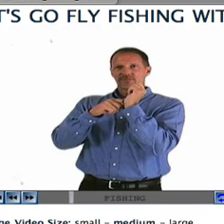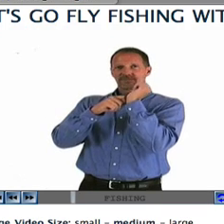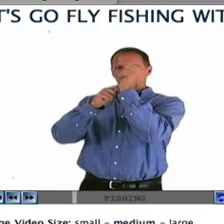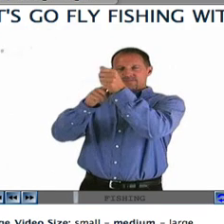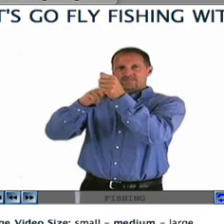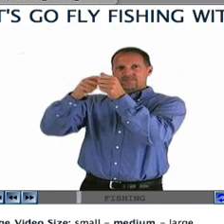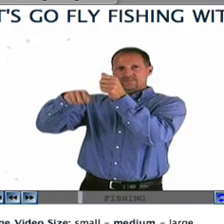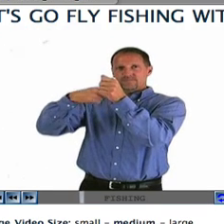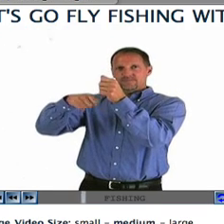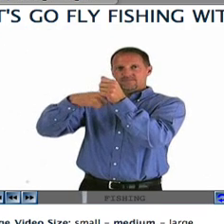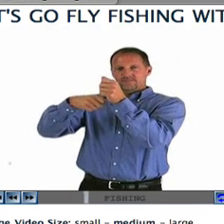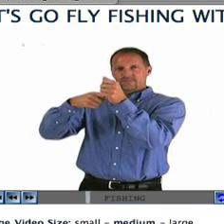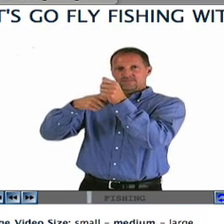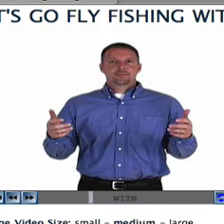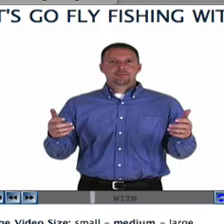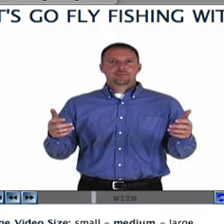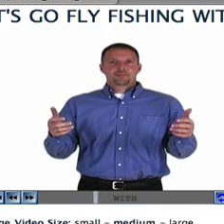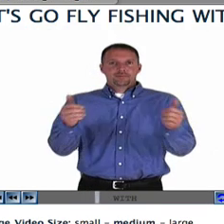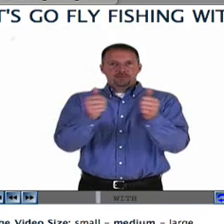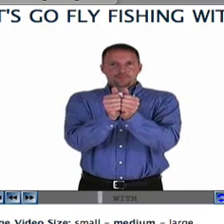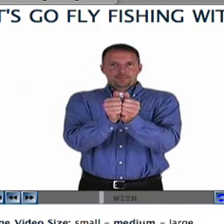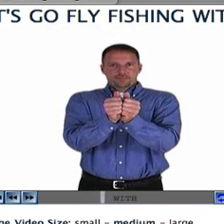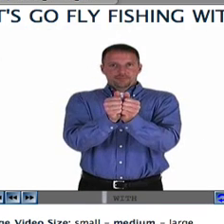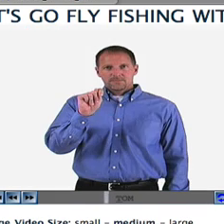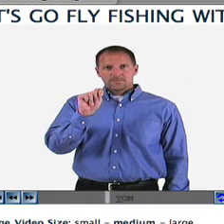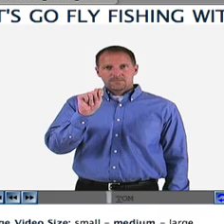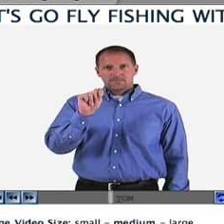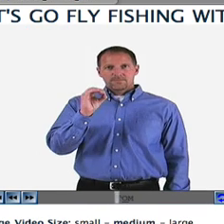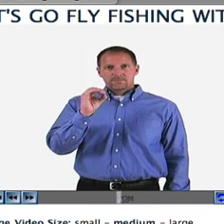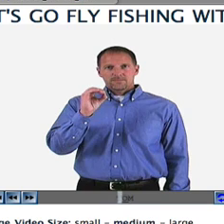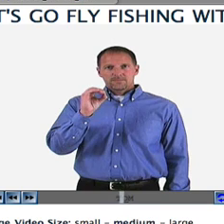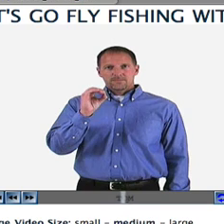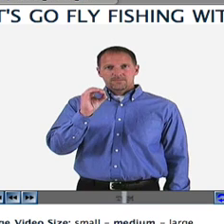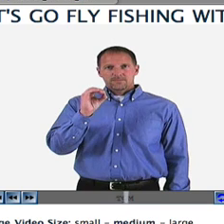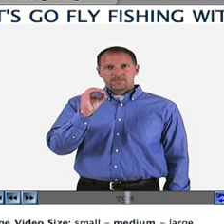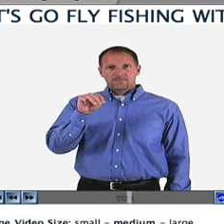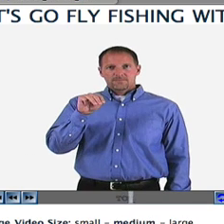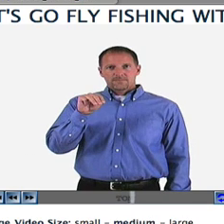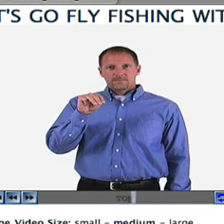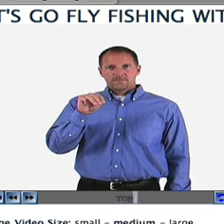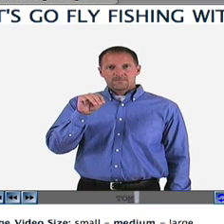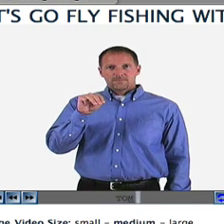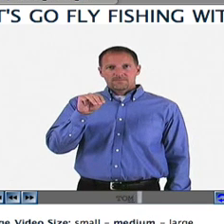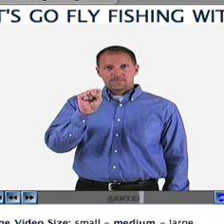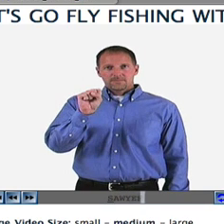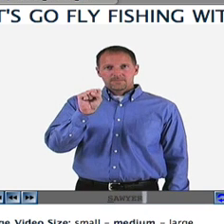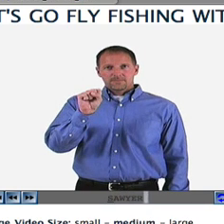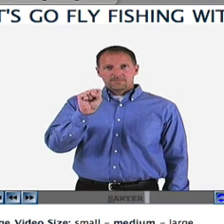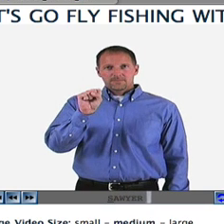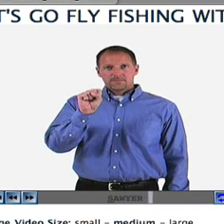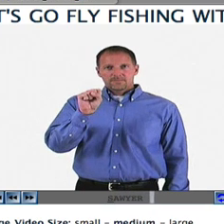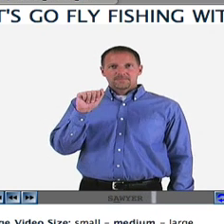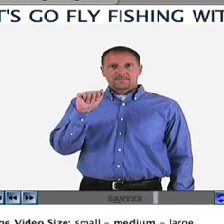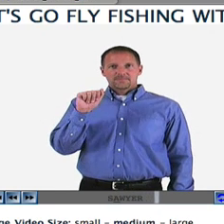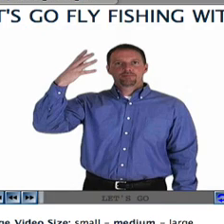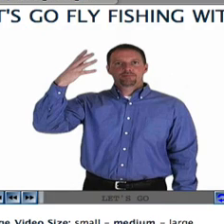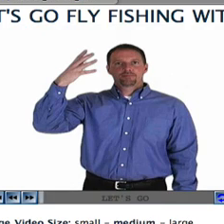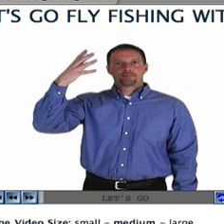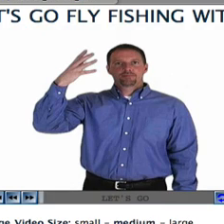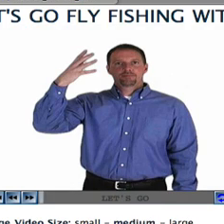So once again, the Signing Savvy Phrase Builder is a powerful tool to build complete sign videos of phrases and sentences.